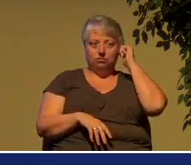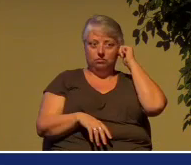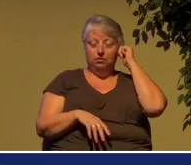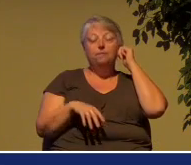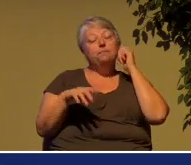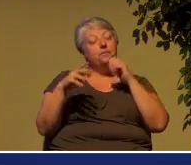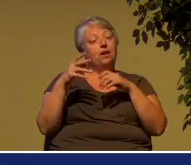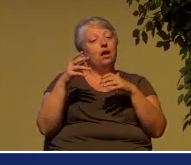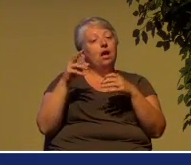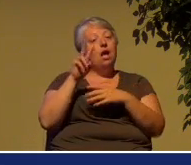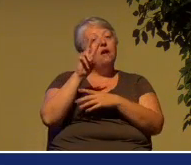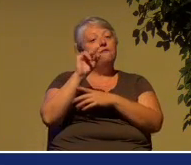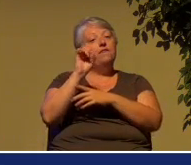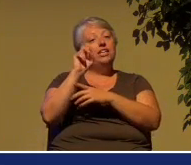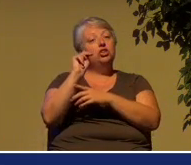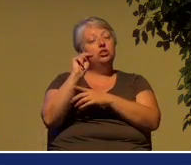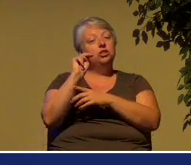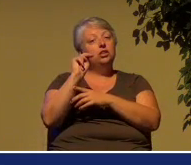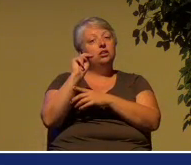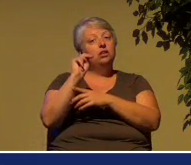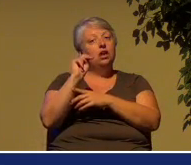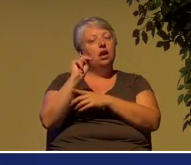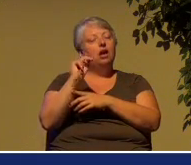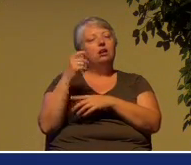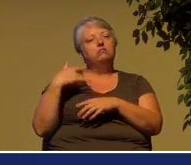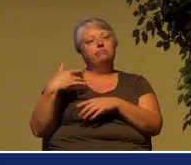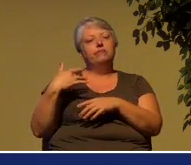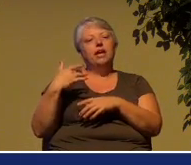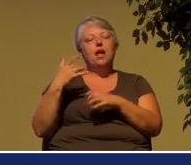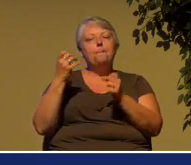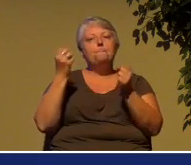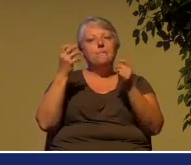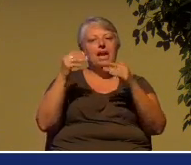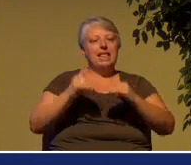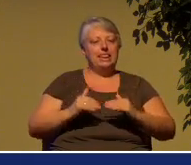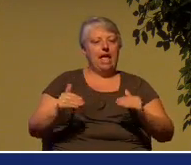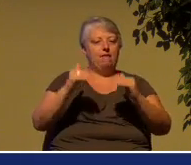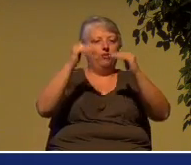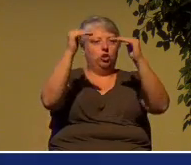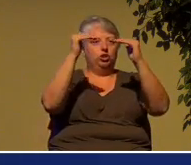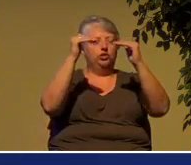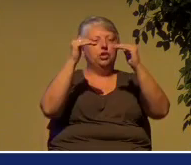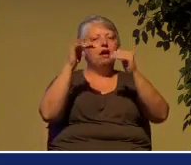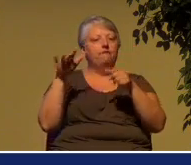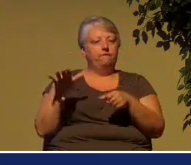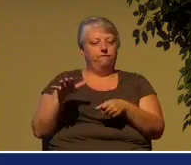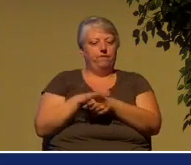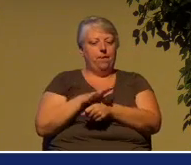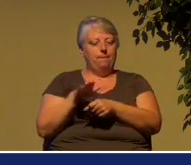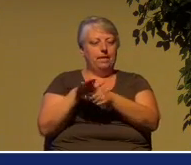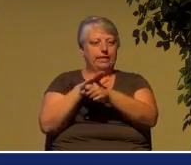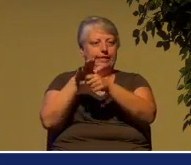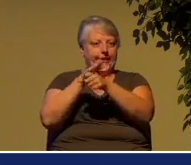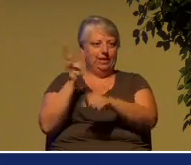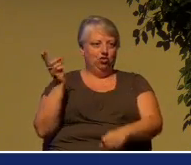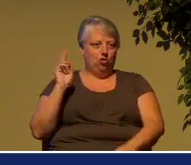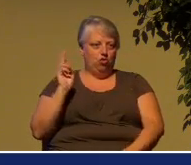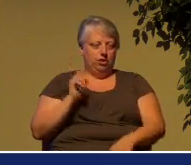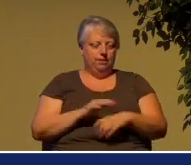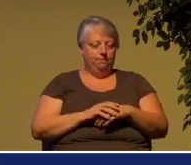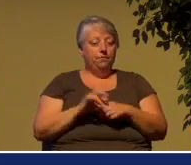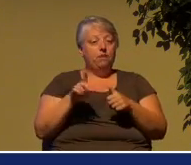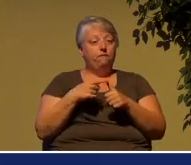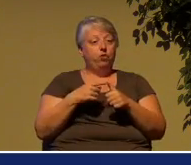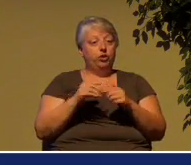fulfillment historically. And the first level of fulfillment in this particular passage,